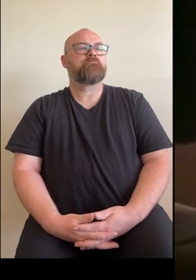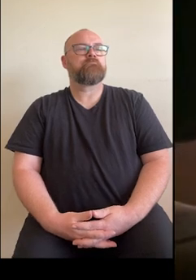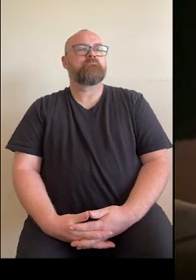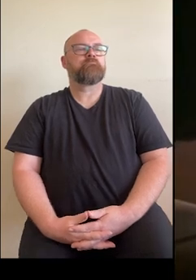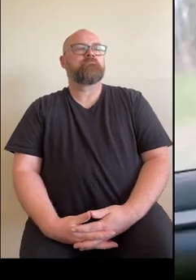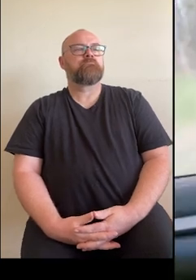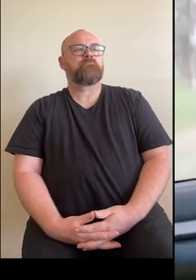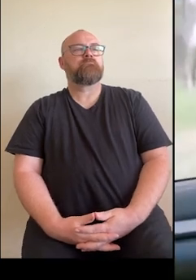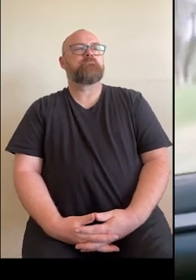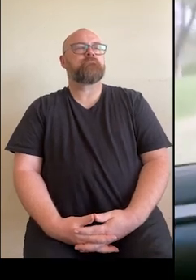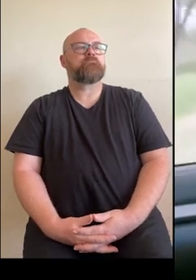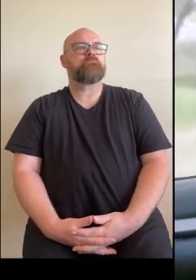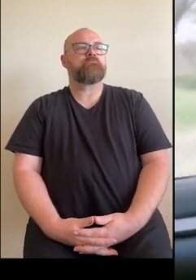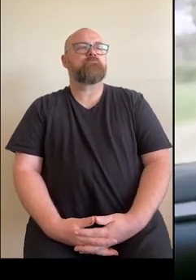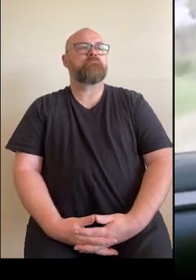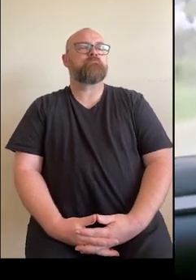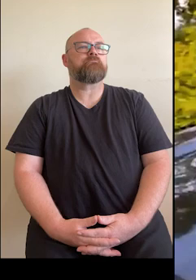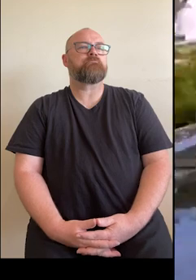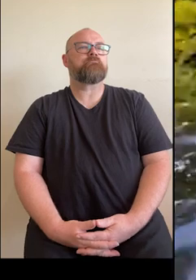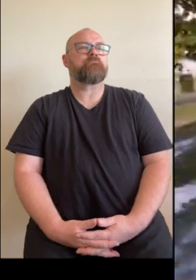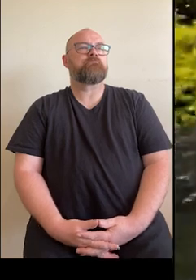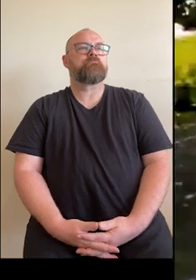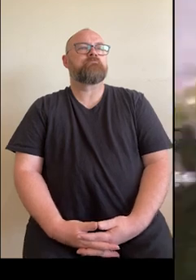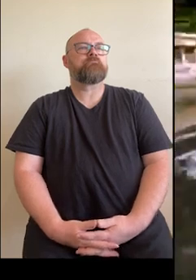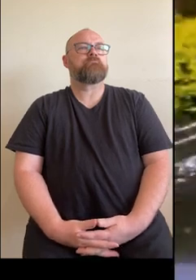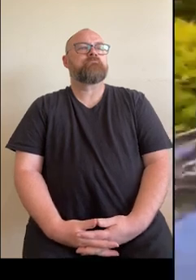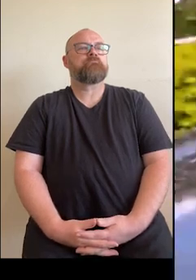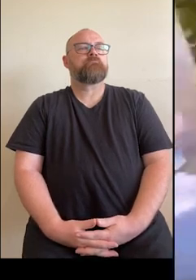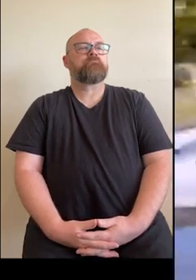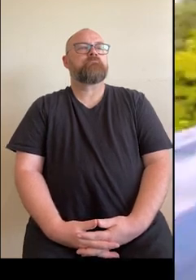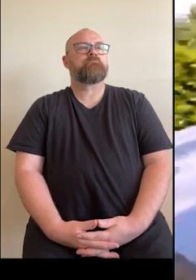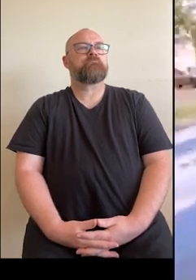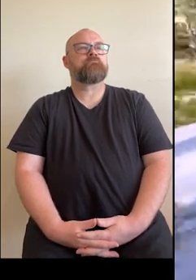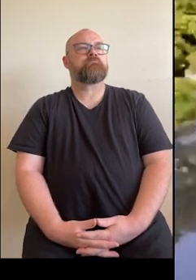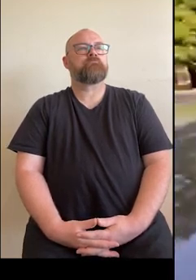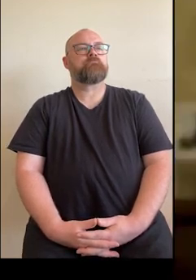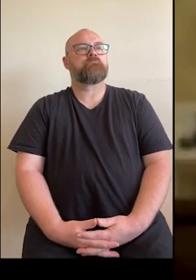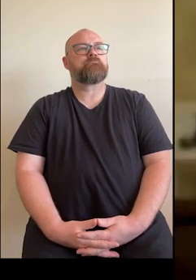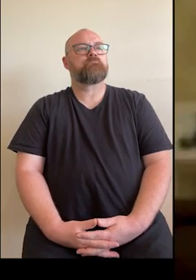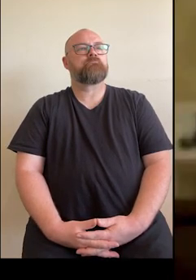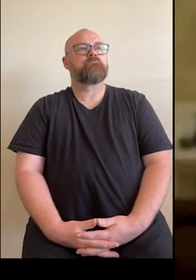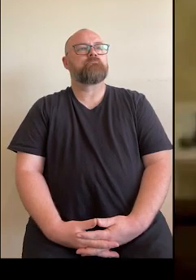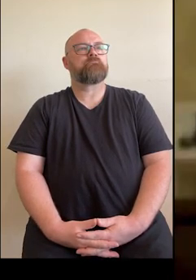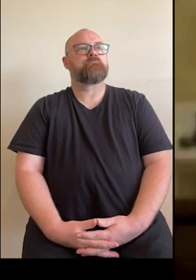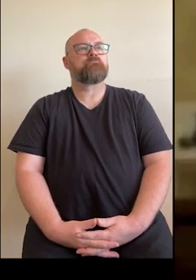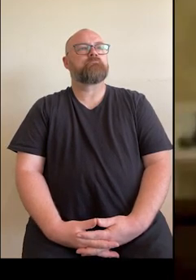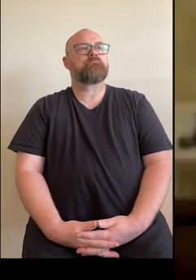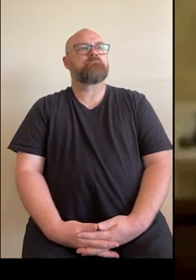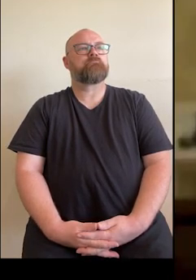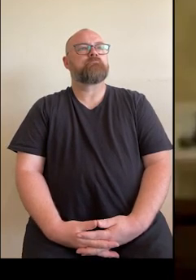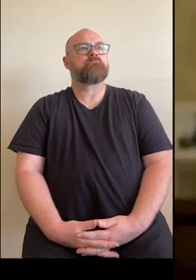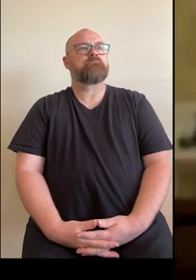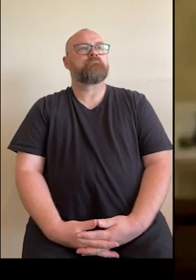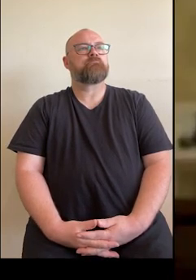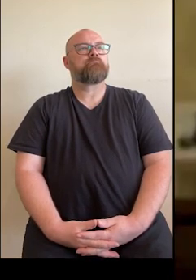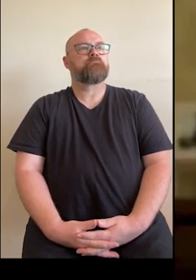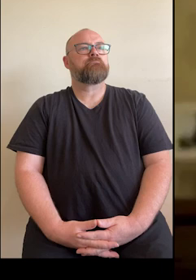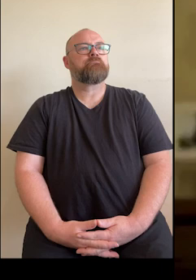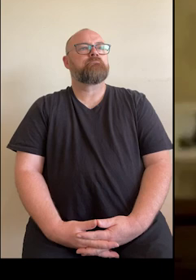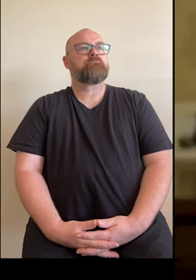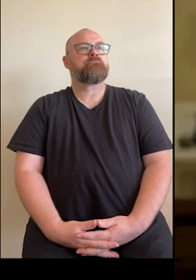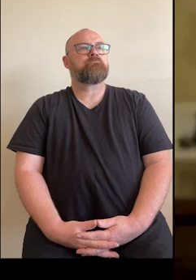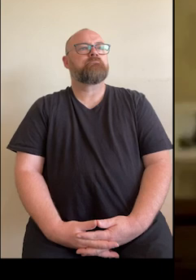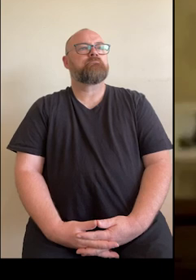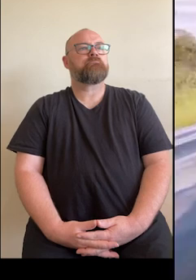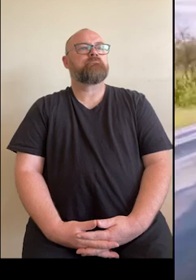She's a jovial person. She loves life. She's always looking for the next adventure. We try to get on the road with the caravan as much as